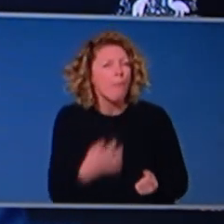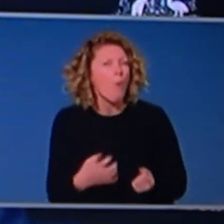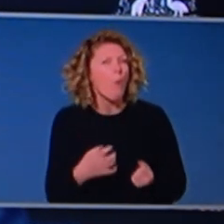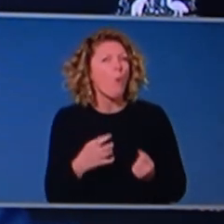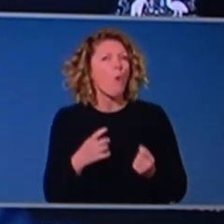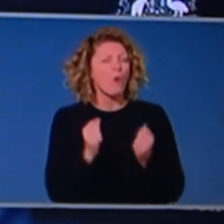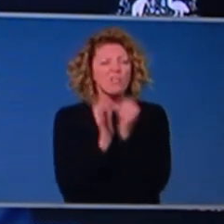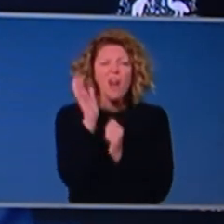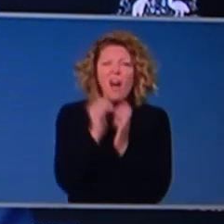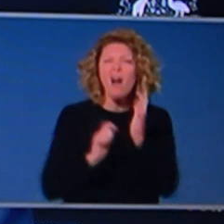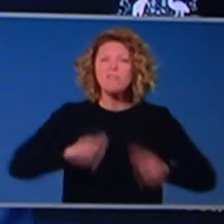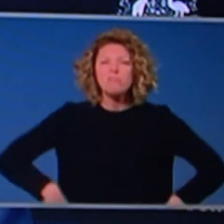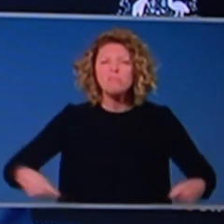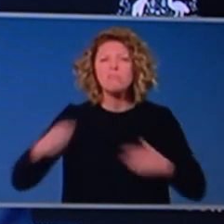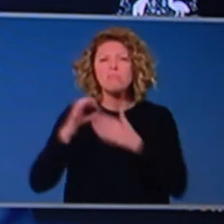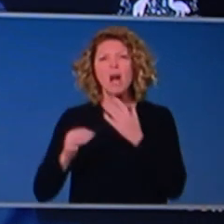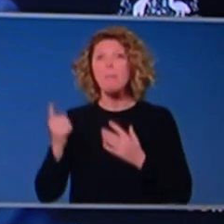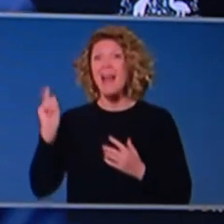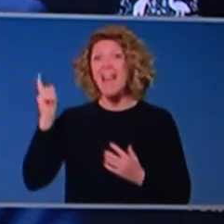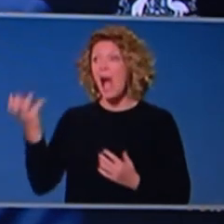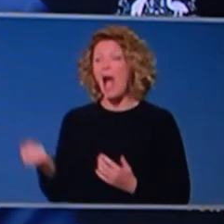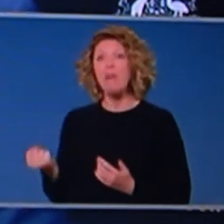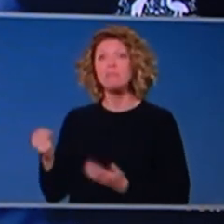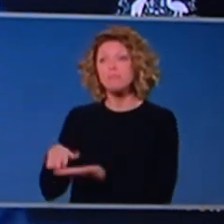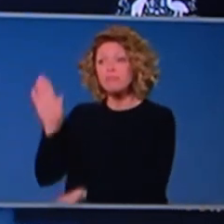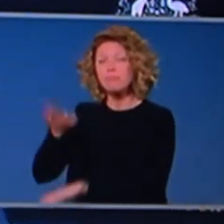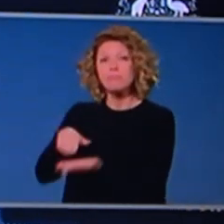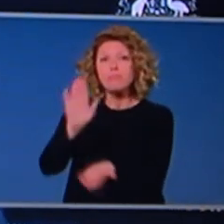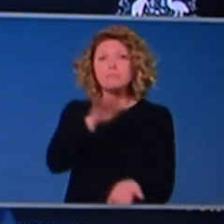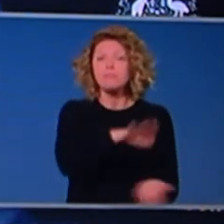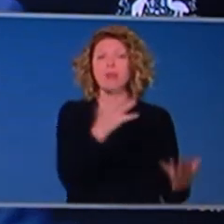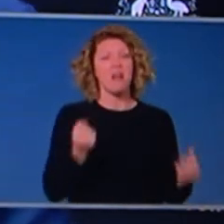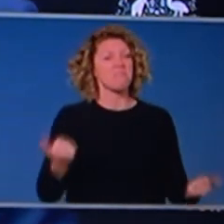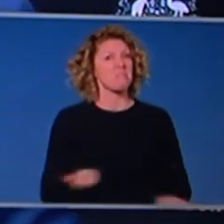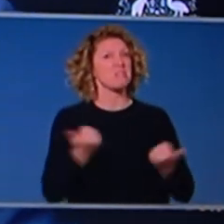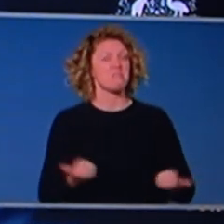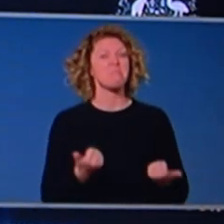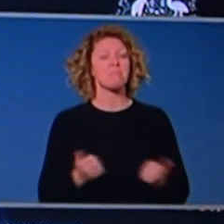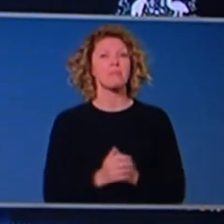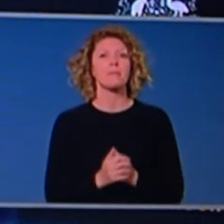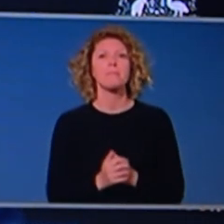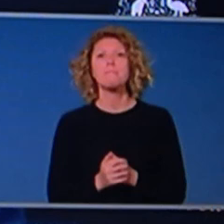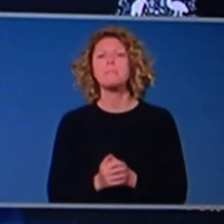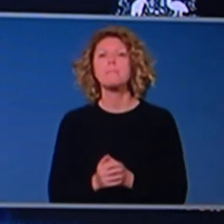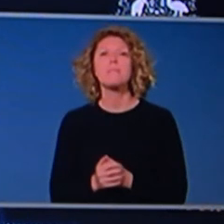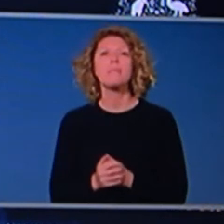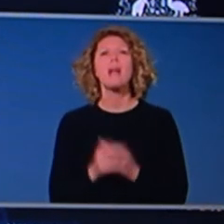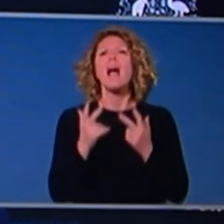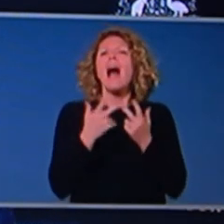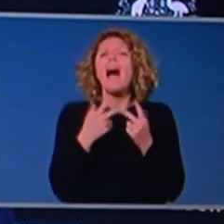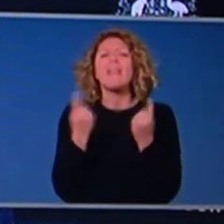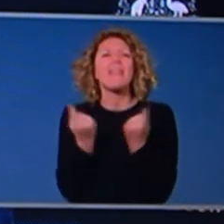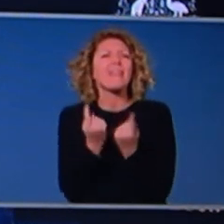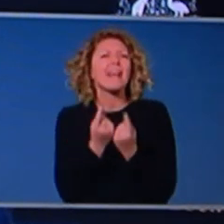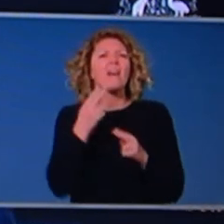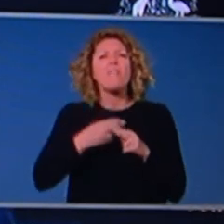supply lines are now being restored. The final two measures in the health system was drugs and other consumables.